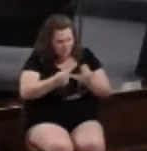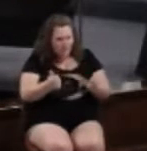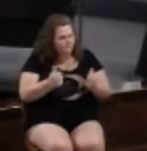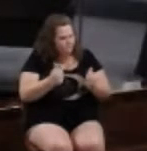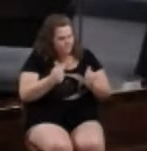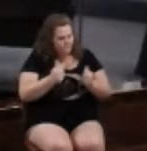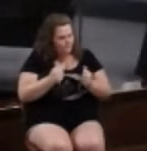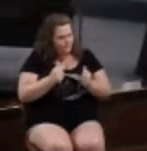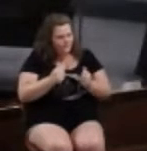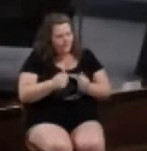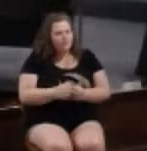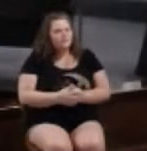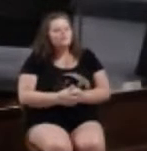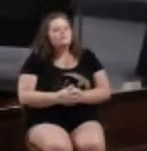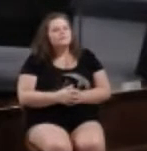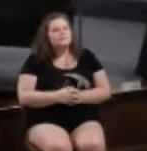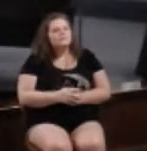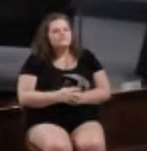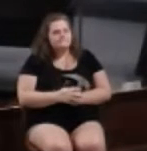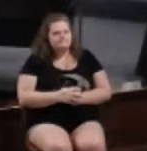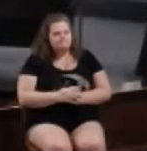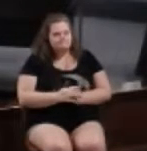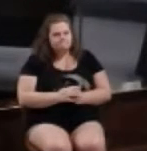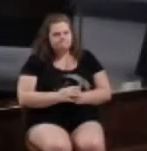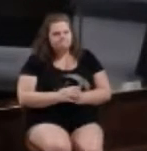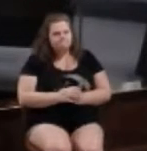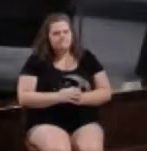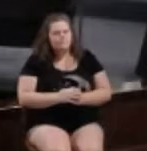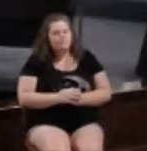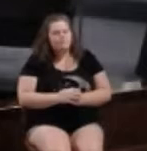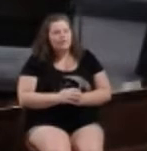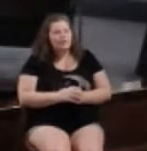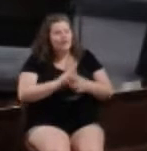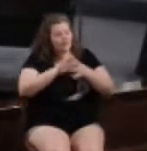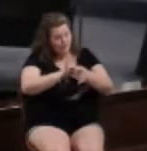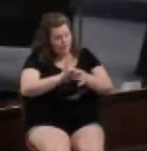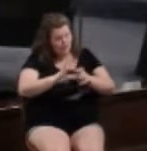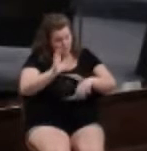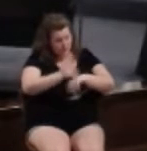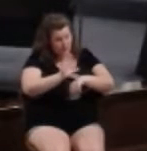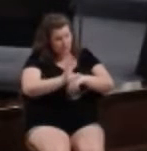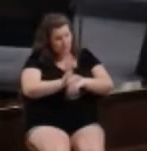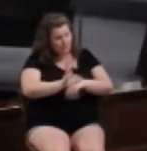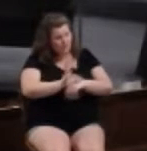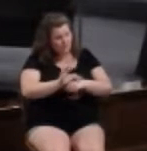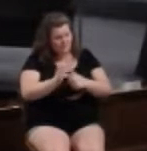and the unity of the church is threatened,